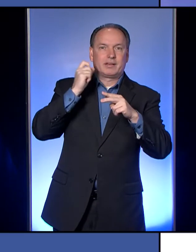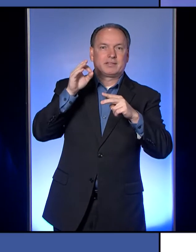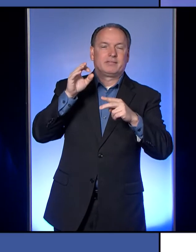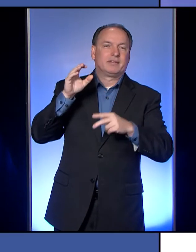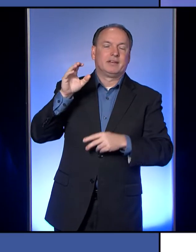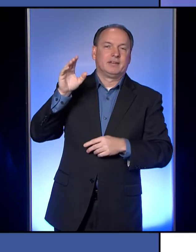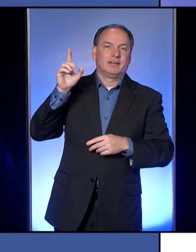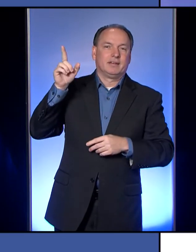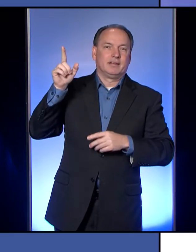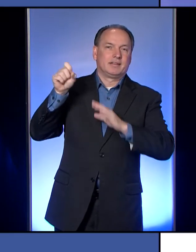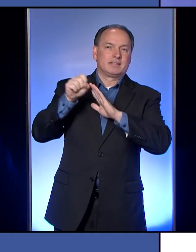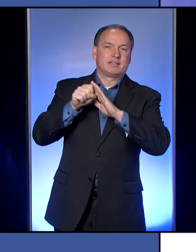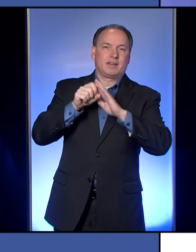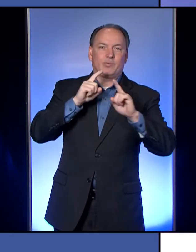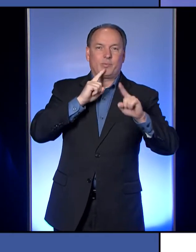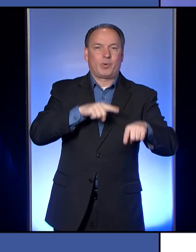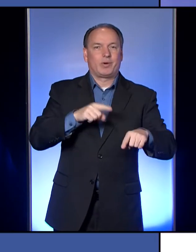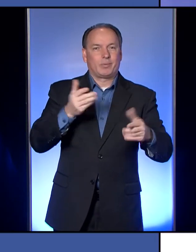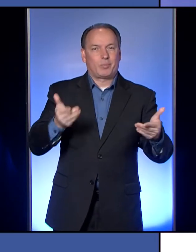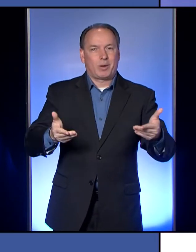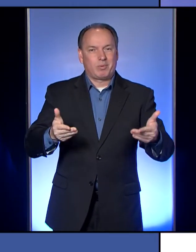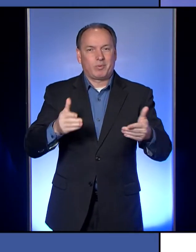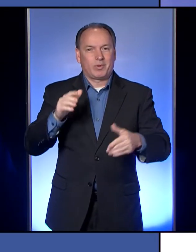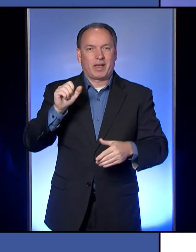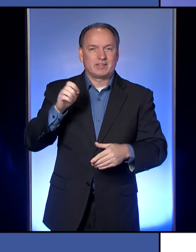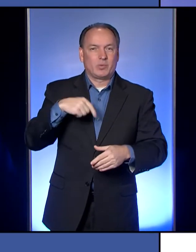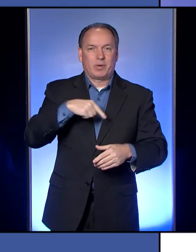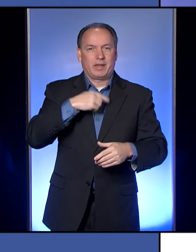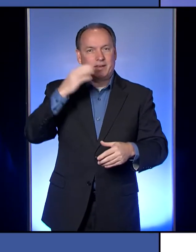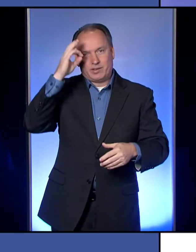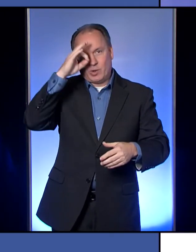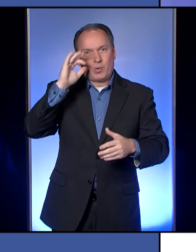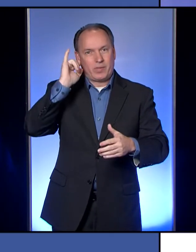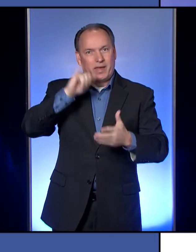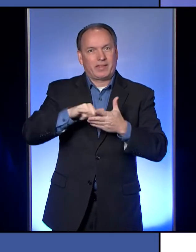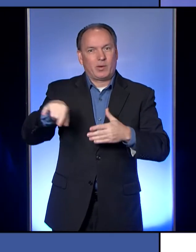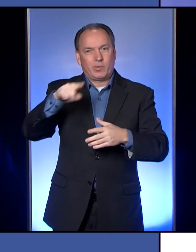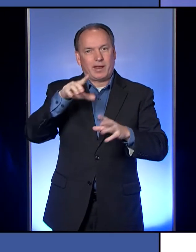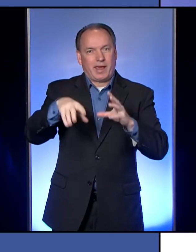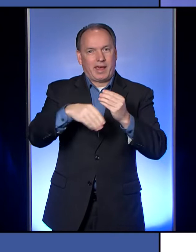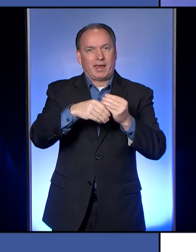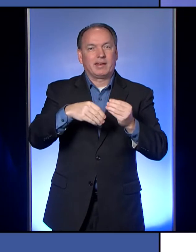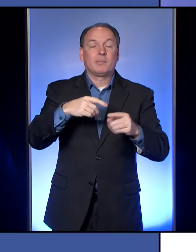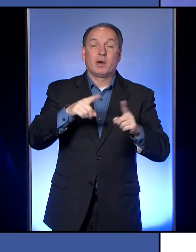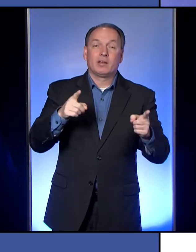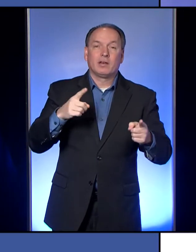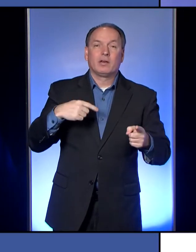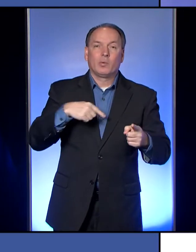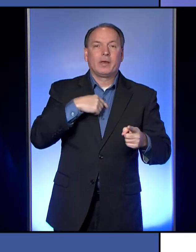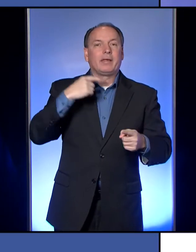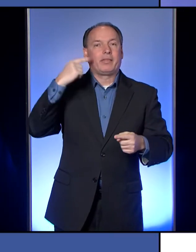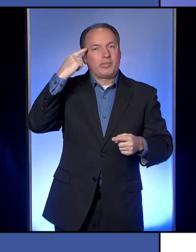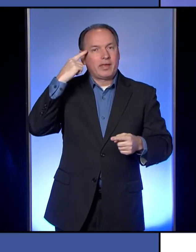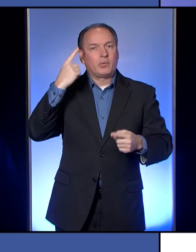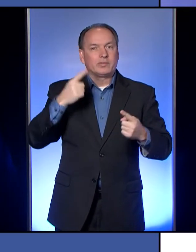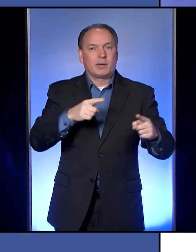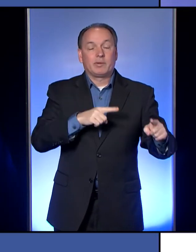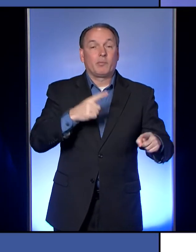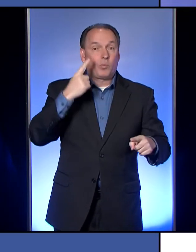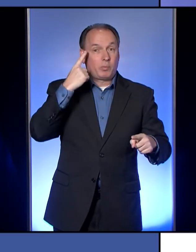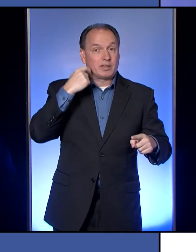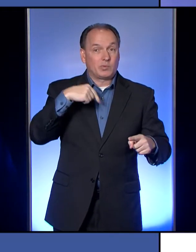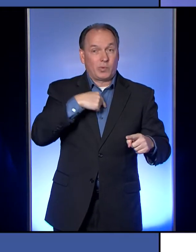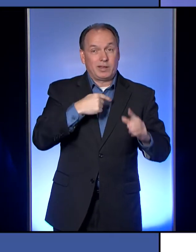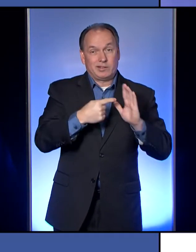and we really had no idea that they were going to be added in. And this is what we think is happening because we have 60, 56